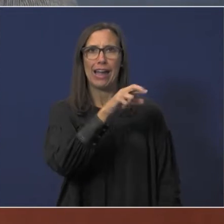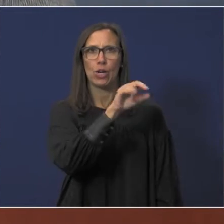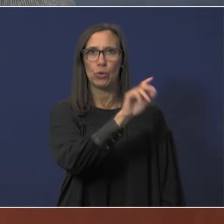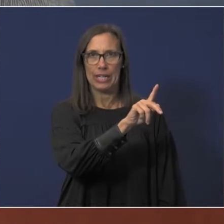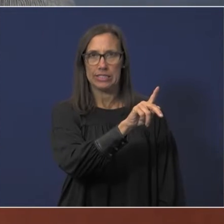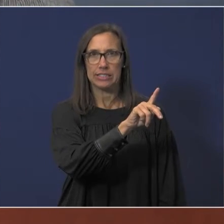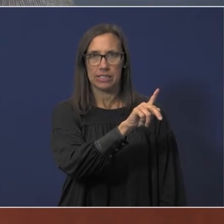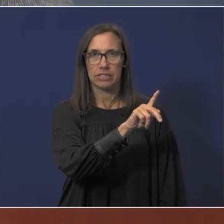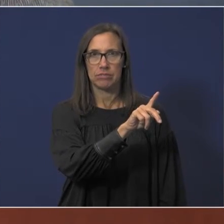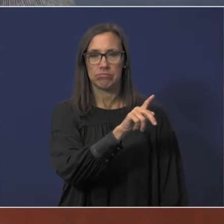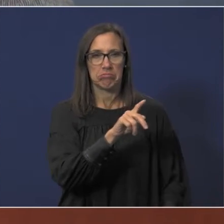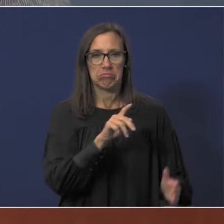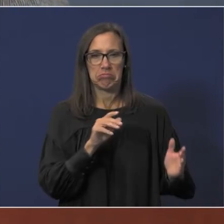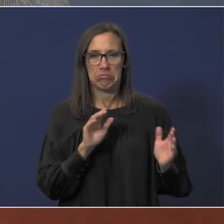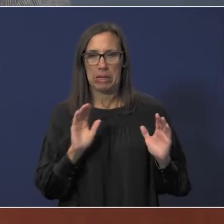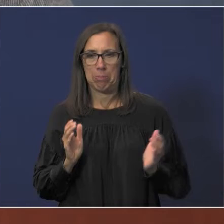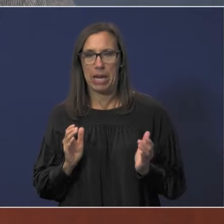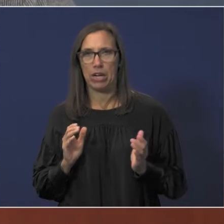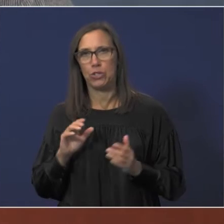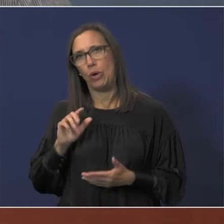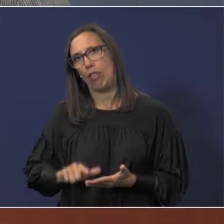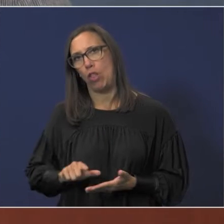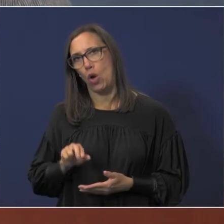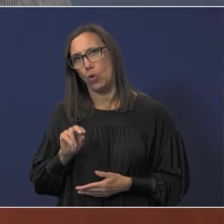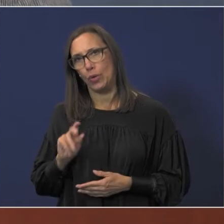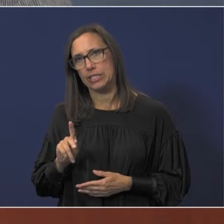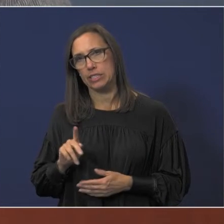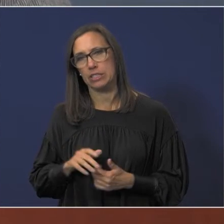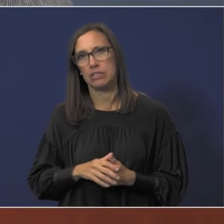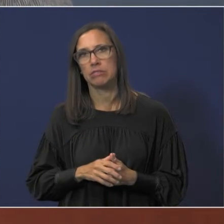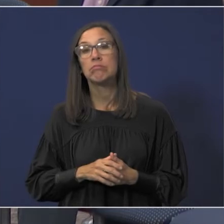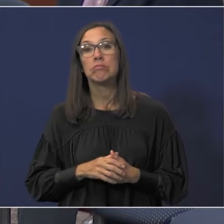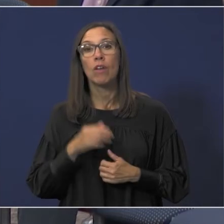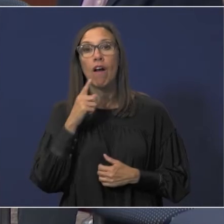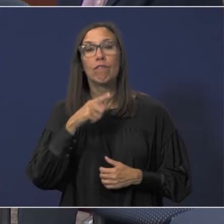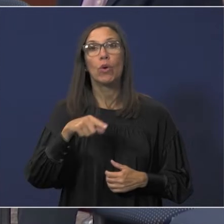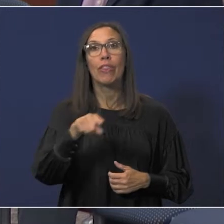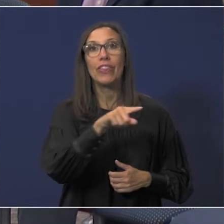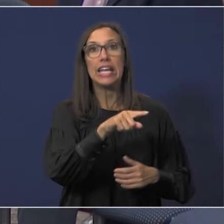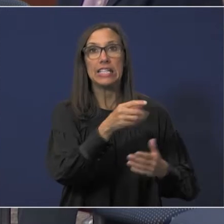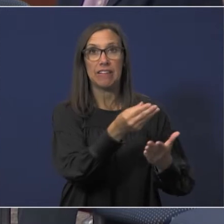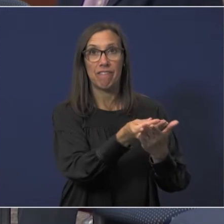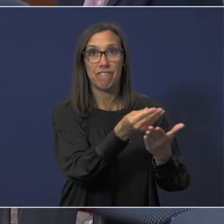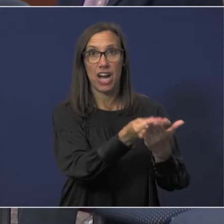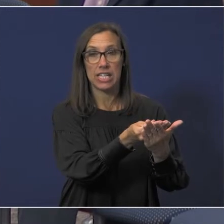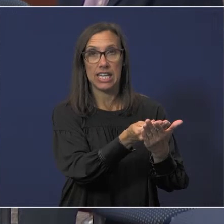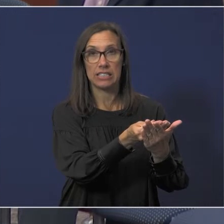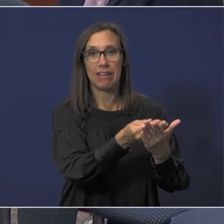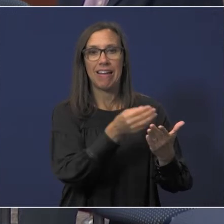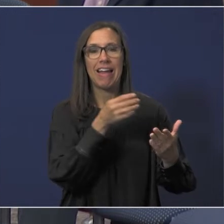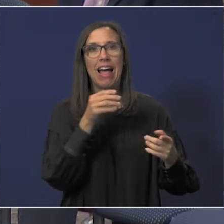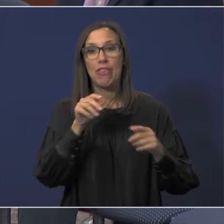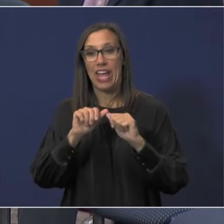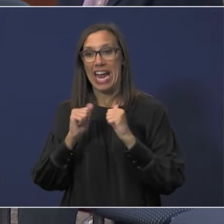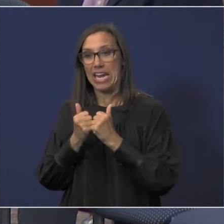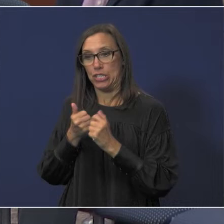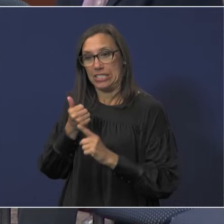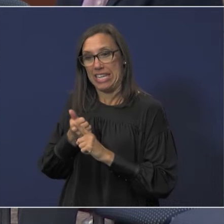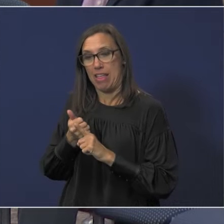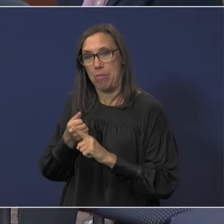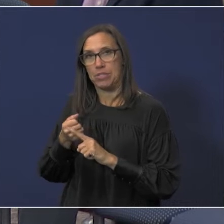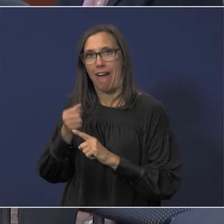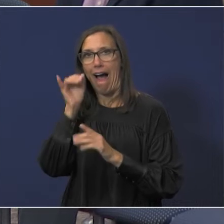risk versus lower risk so for these fundings they were identified by the actual agency themselves